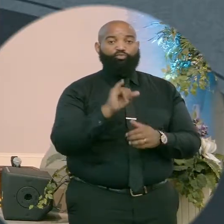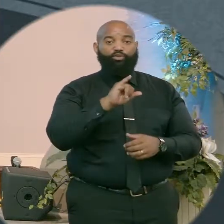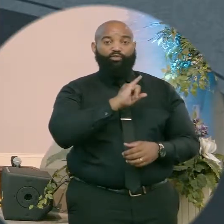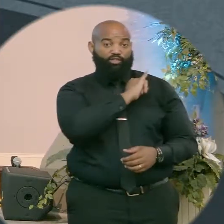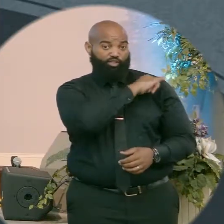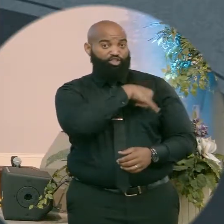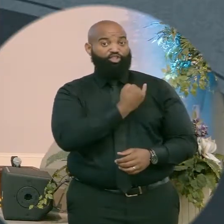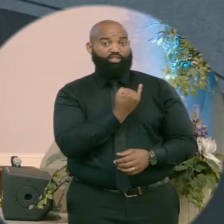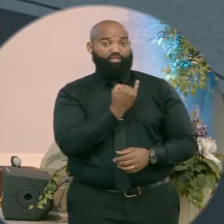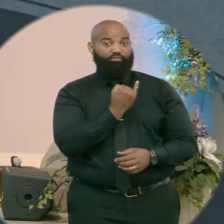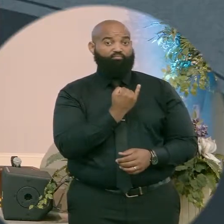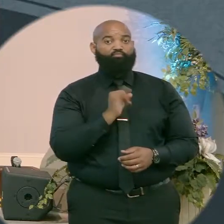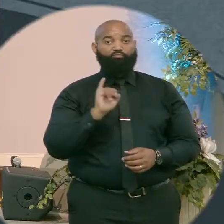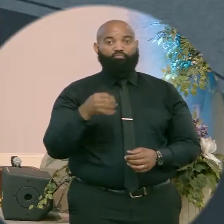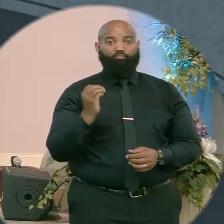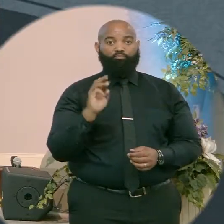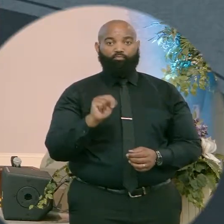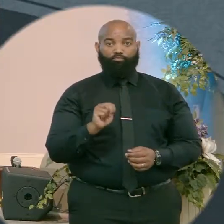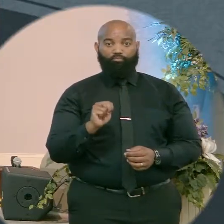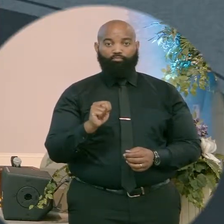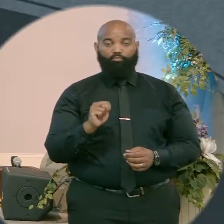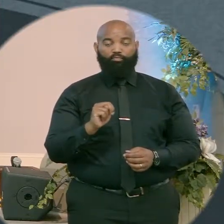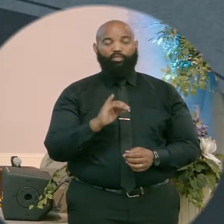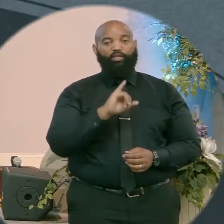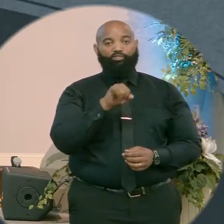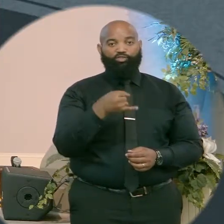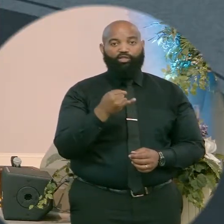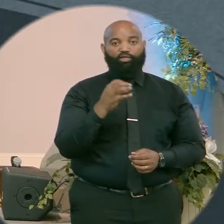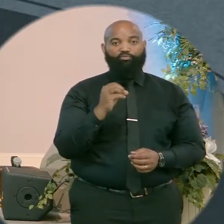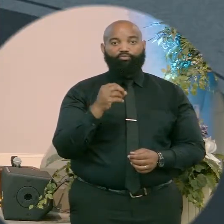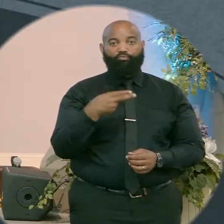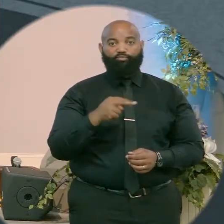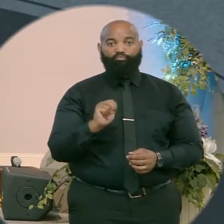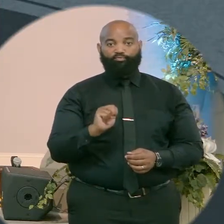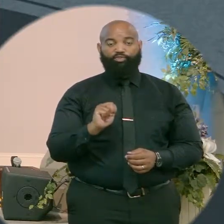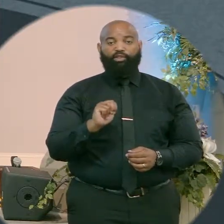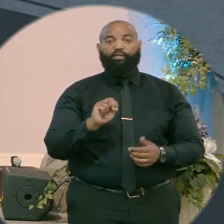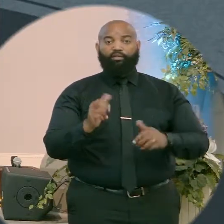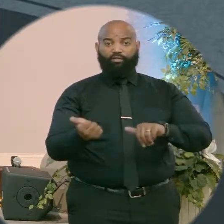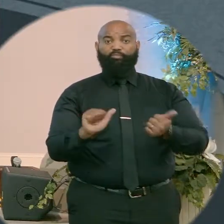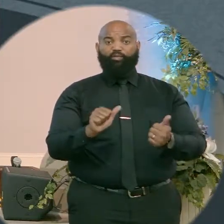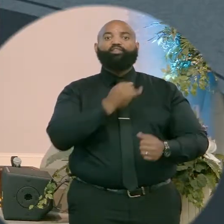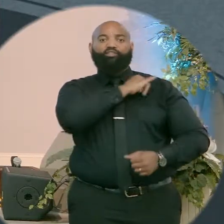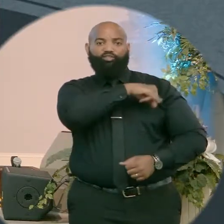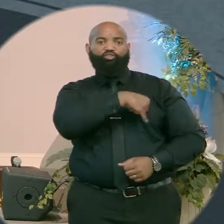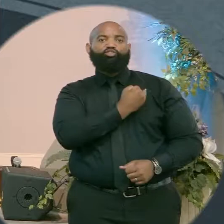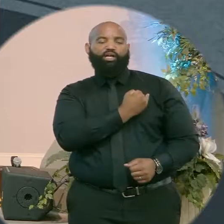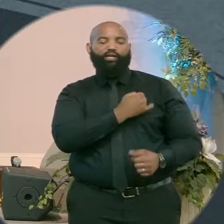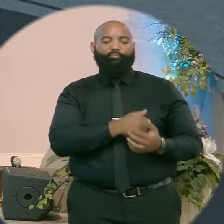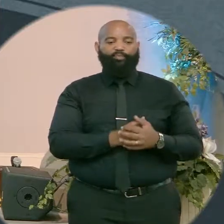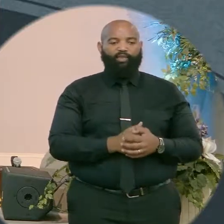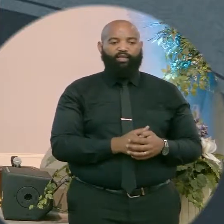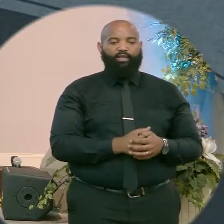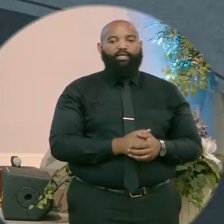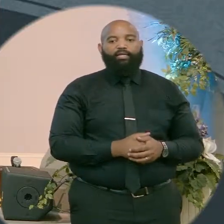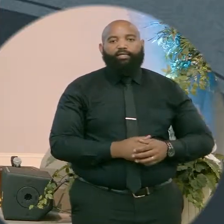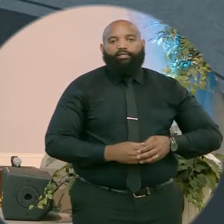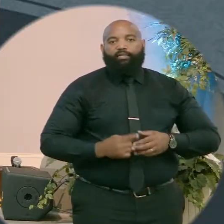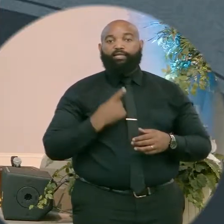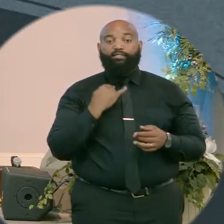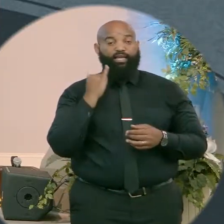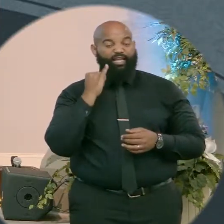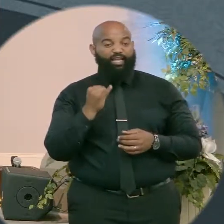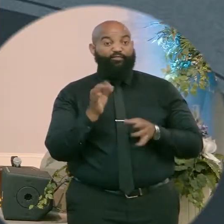preparing the way for Jesus. And see, back in John's day, it was important if someone important, a VIP was coming to town, they would send a